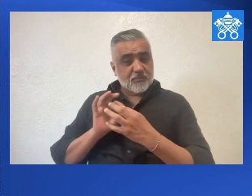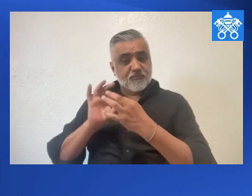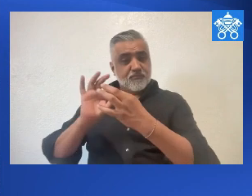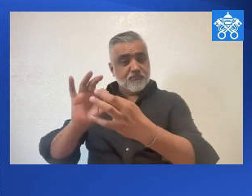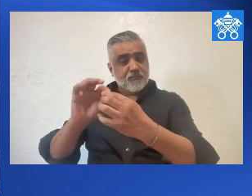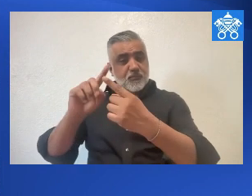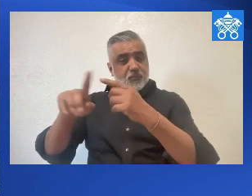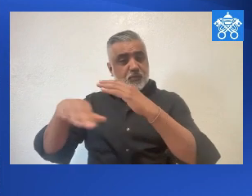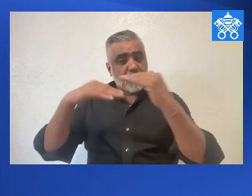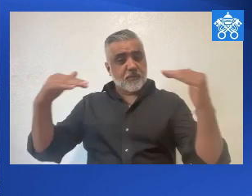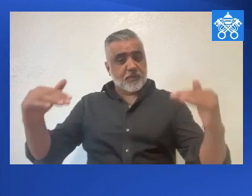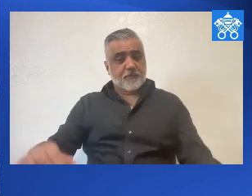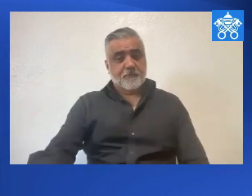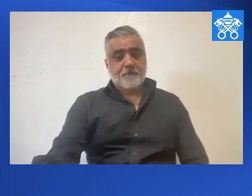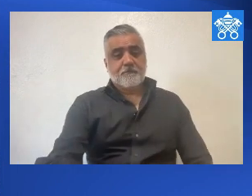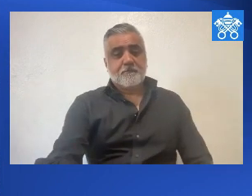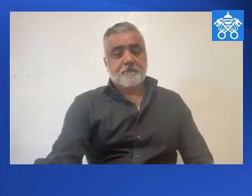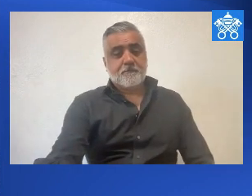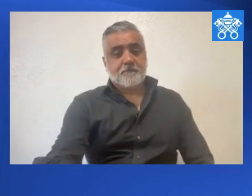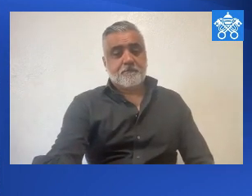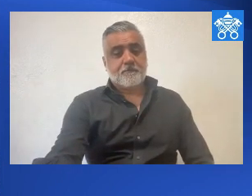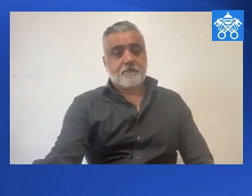and that this is the road to heaven.